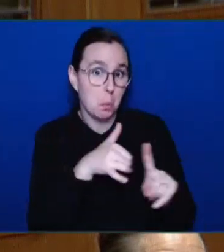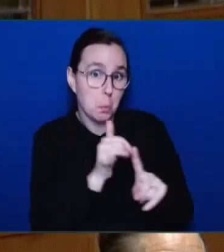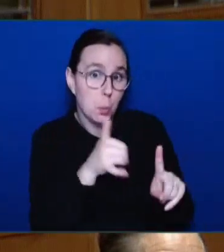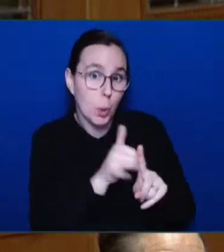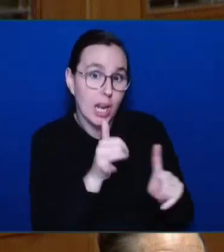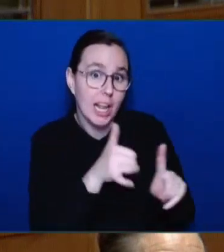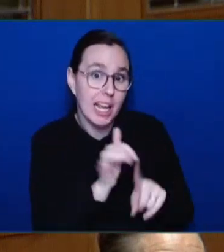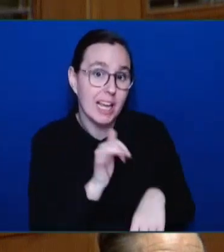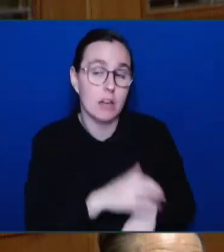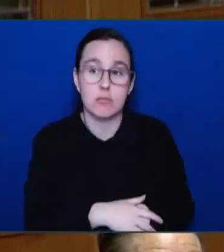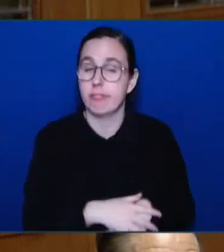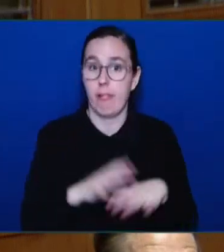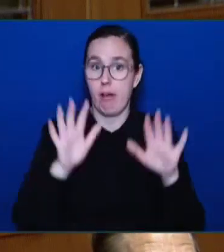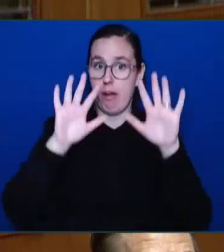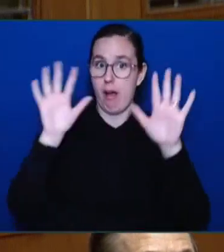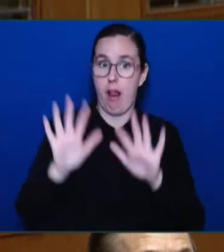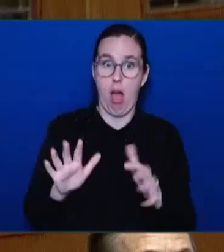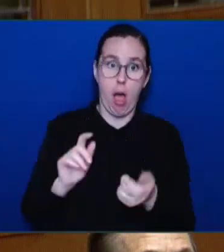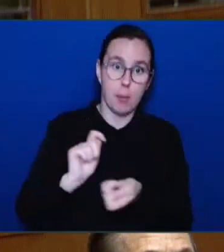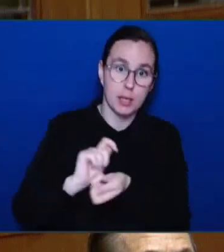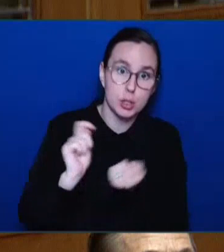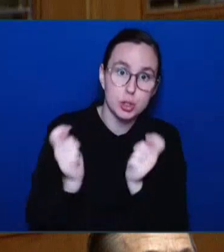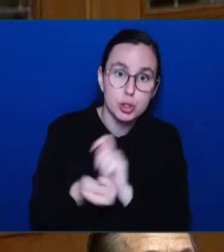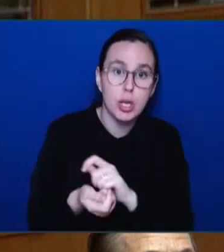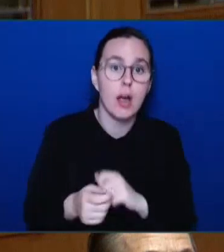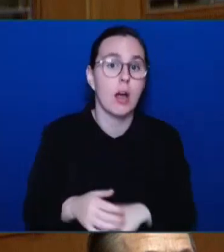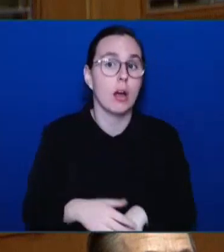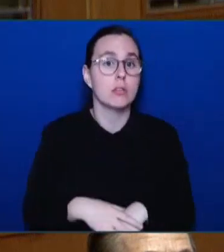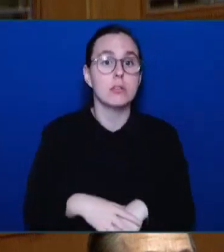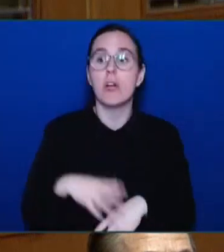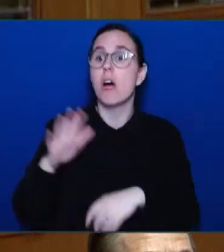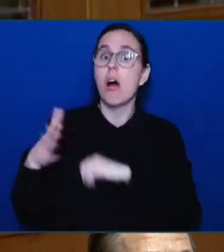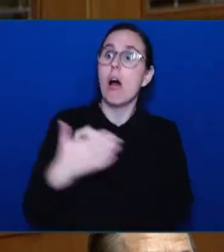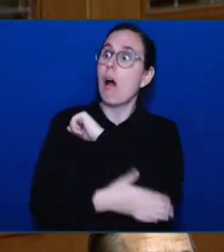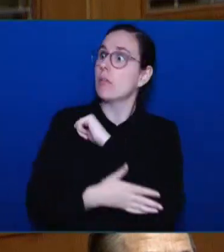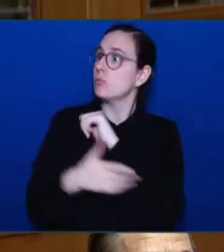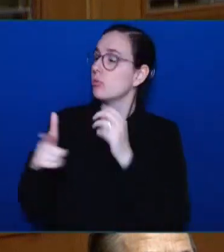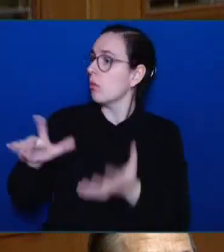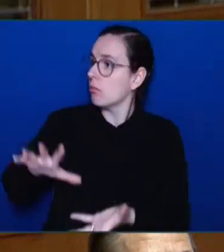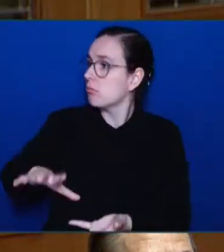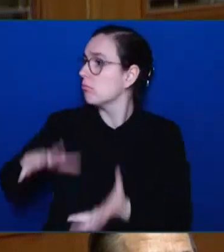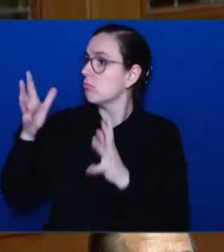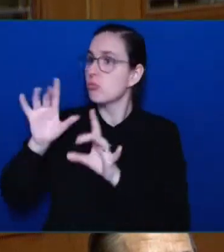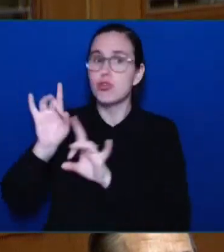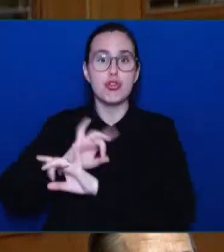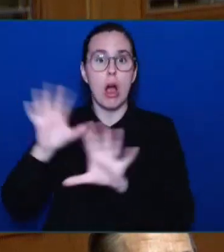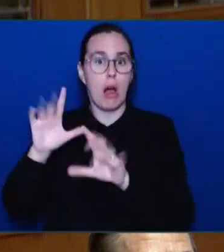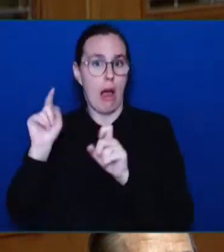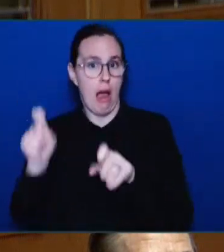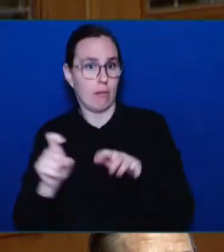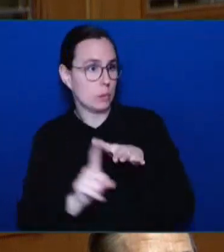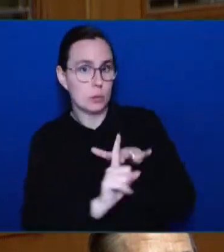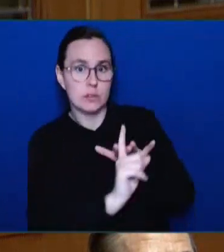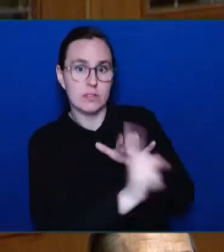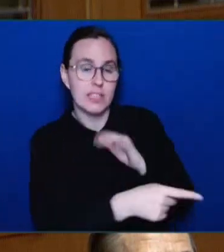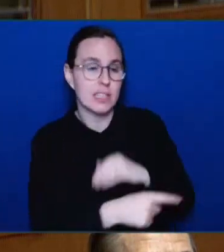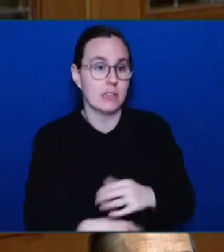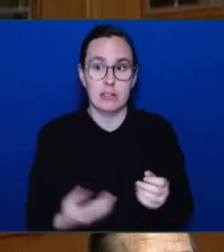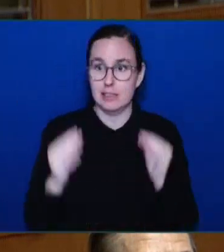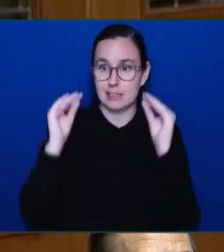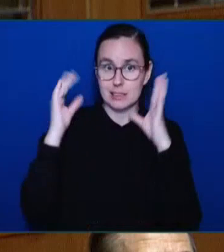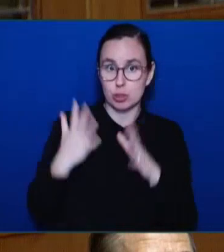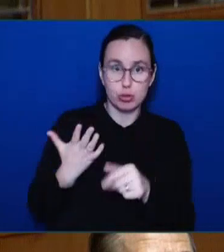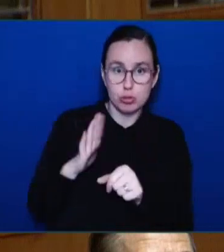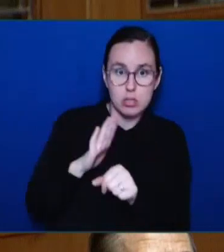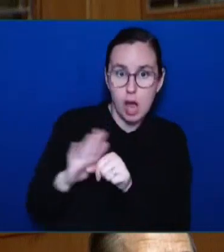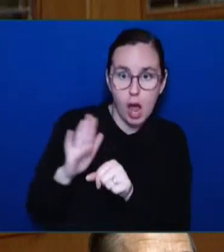teachers and education assistants who desperately want to meet the needs of all the children in their classes every day.